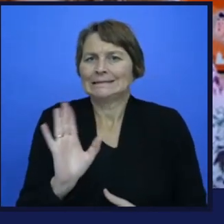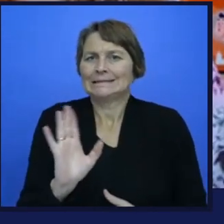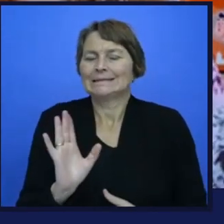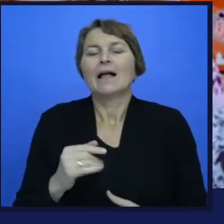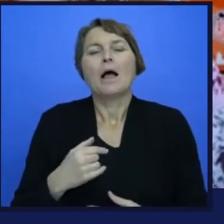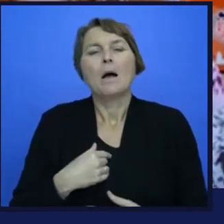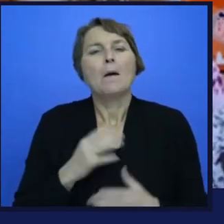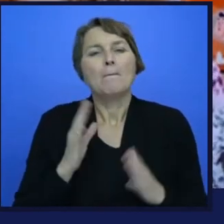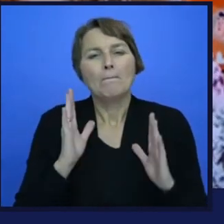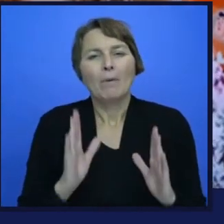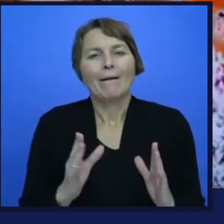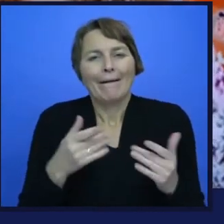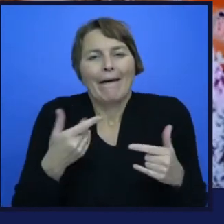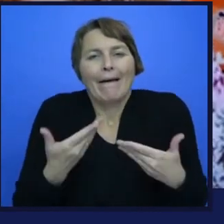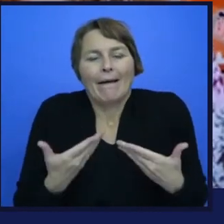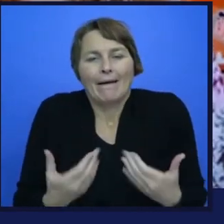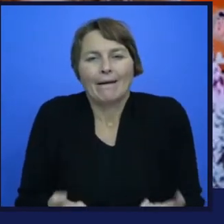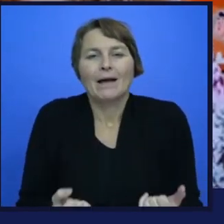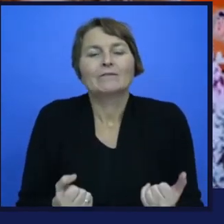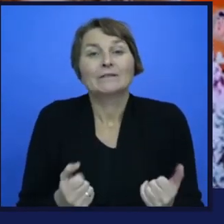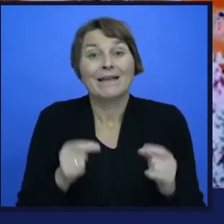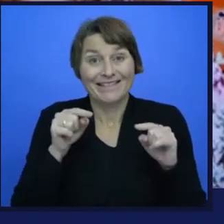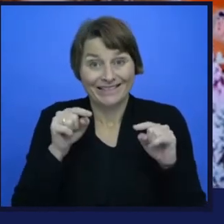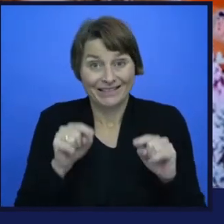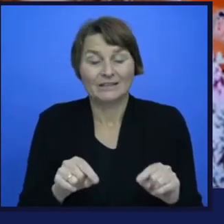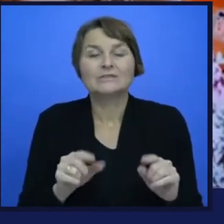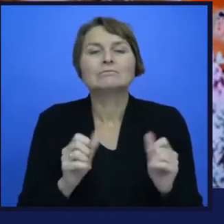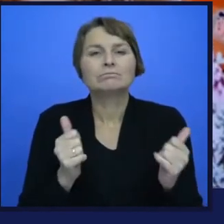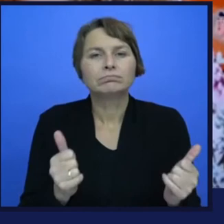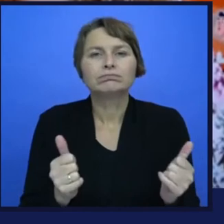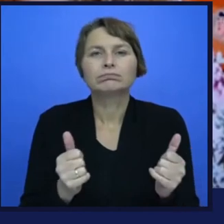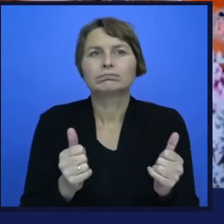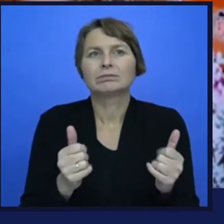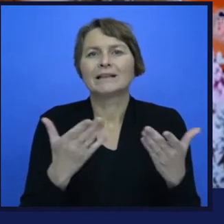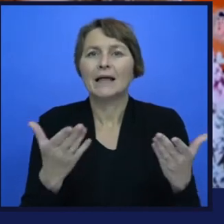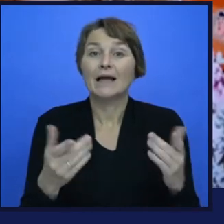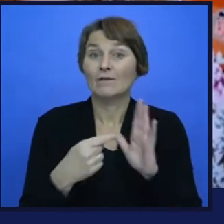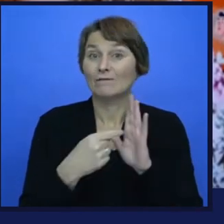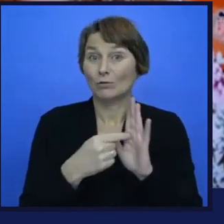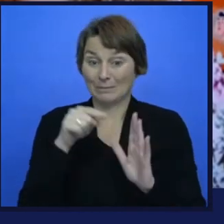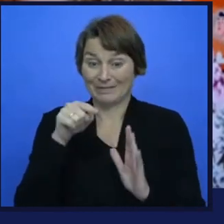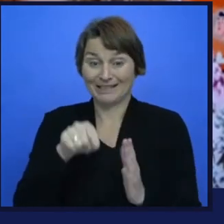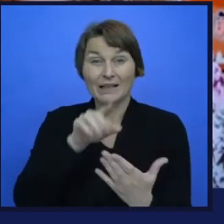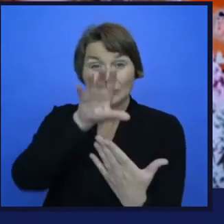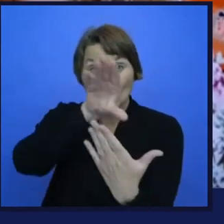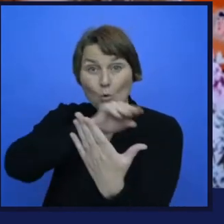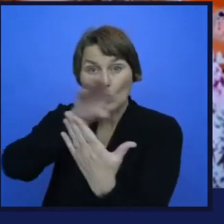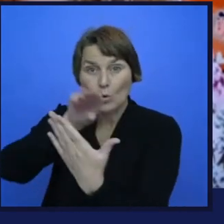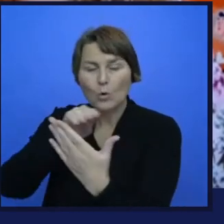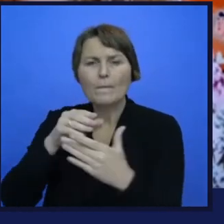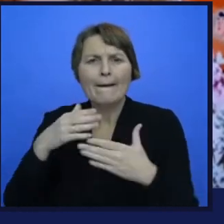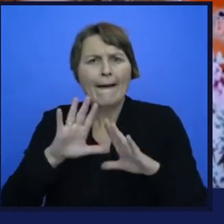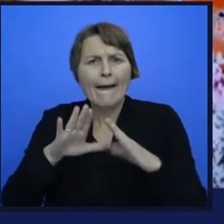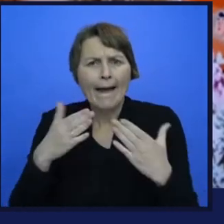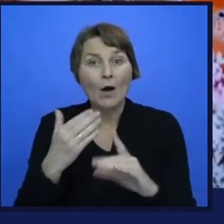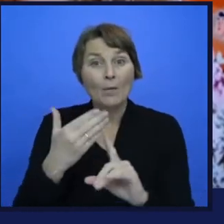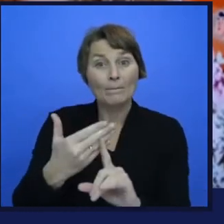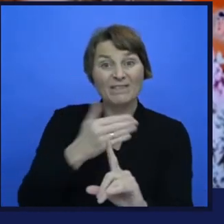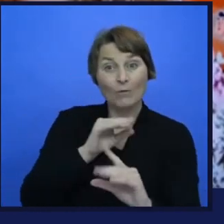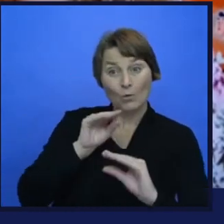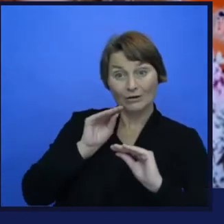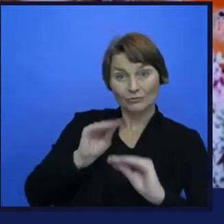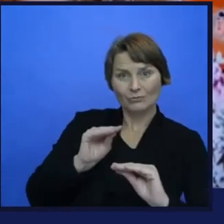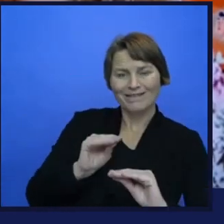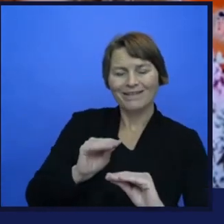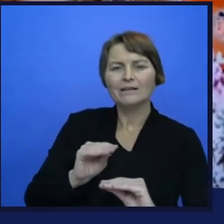obviously, that will work really well on white middle aged women, because the model was trained to the target